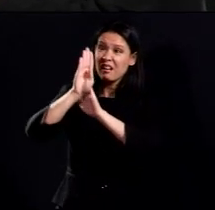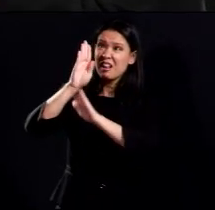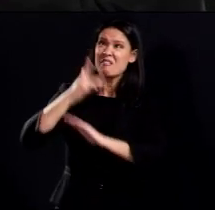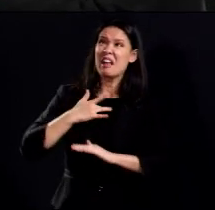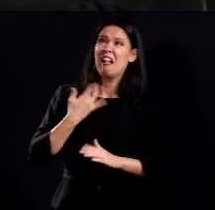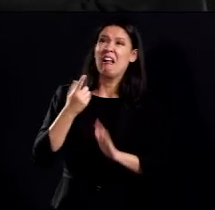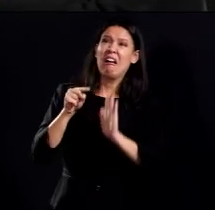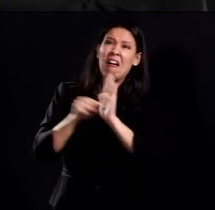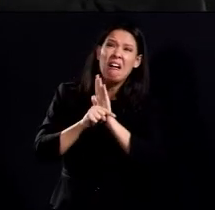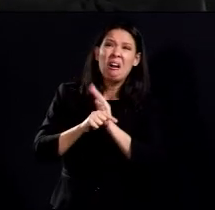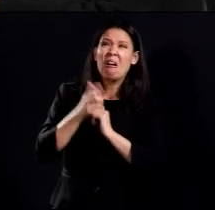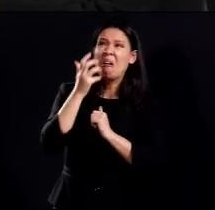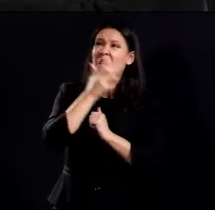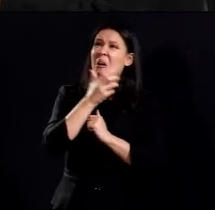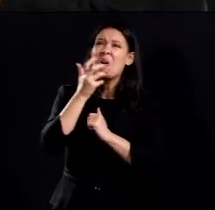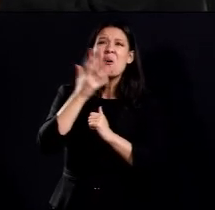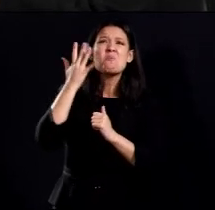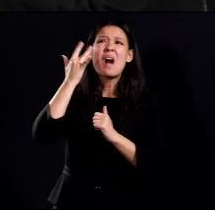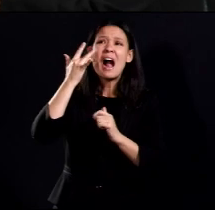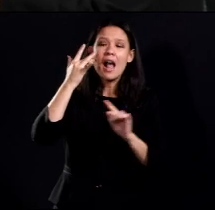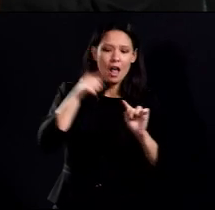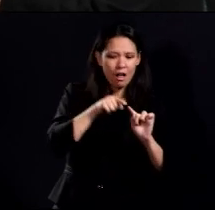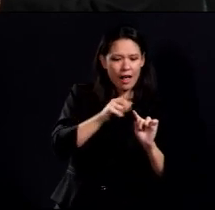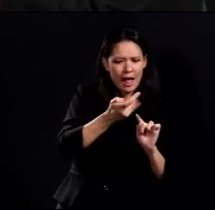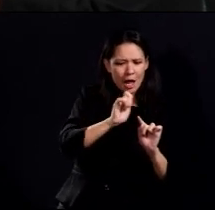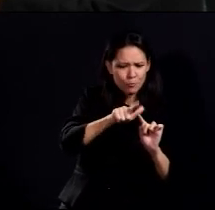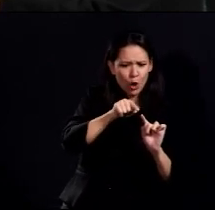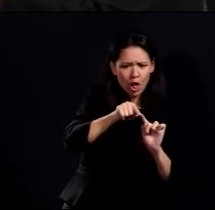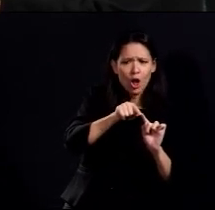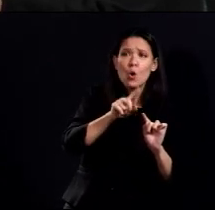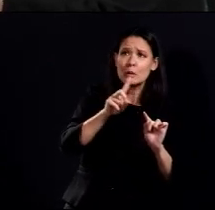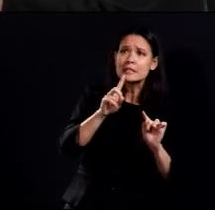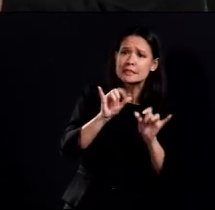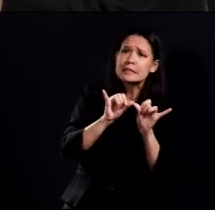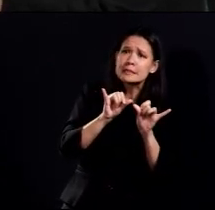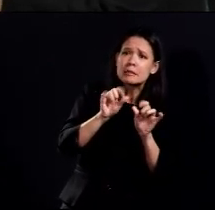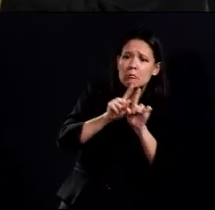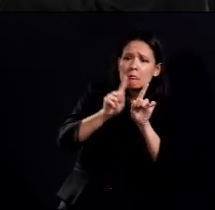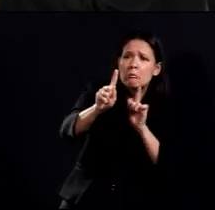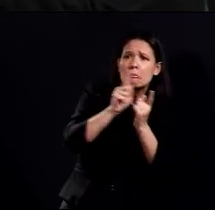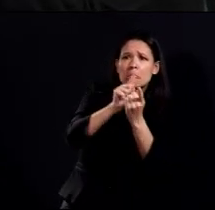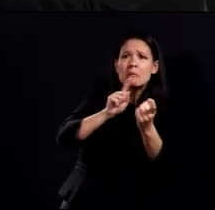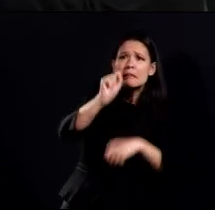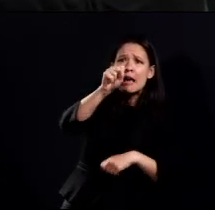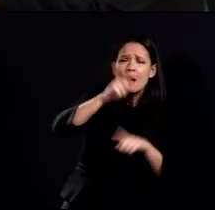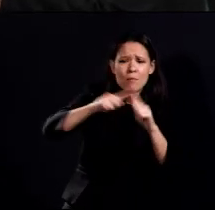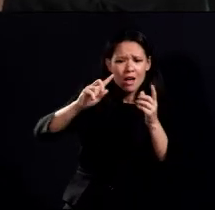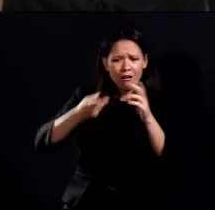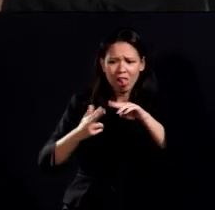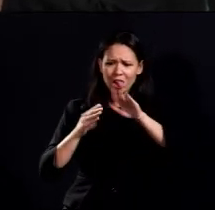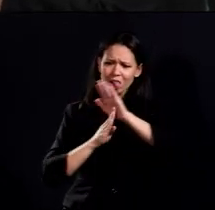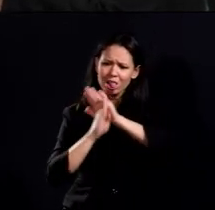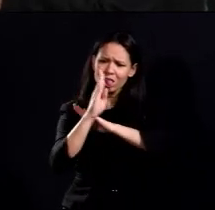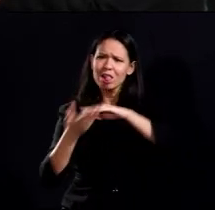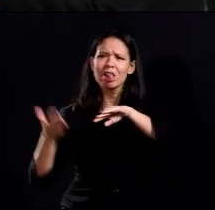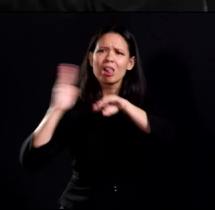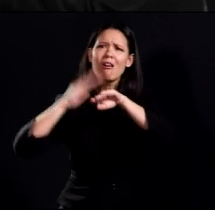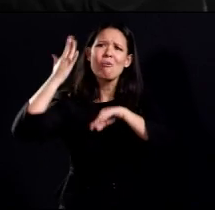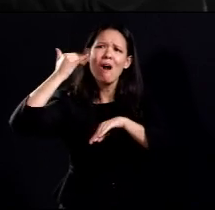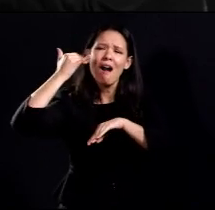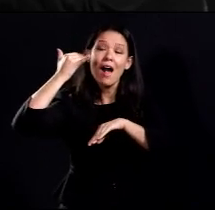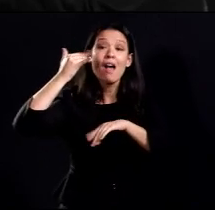lose hope. When they see, they feel, well, here in April we've been doing some social distancing, but we're seeing this increase in cases.